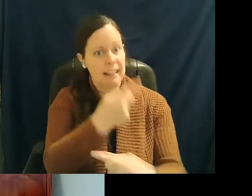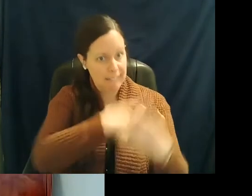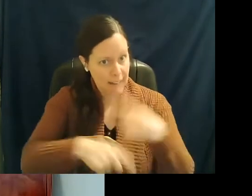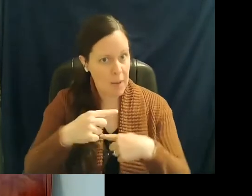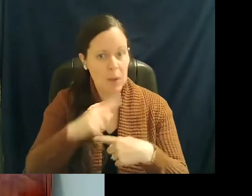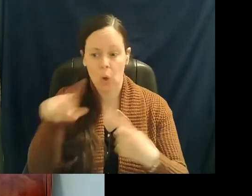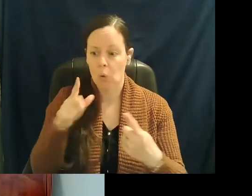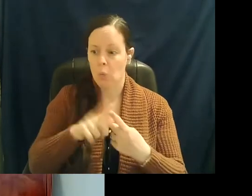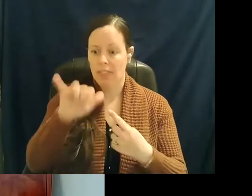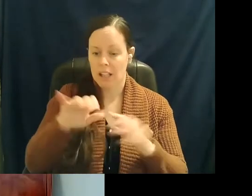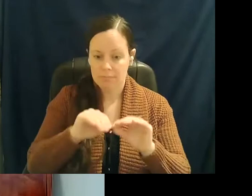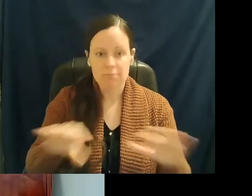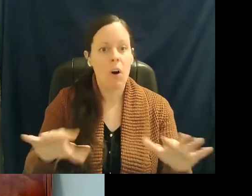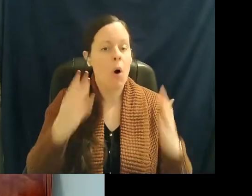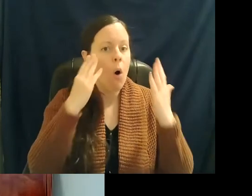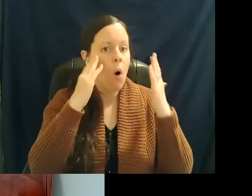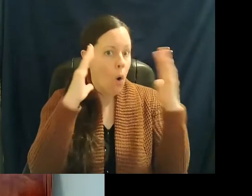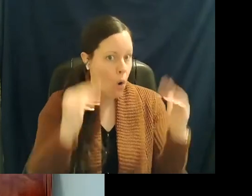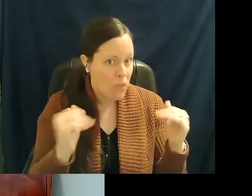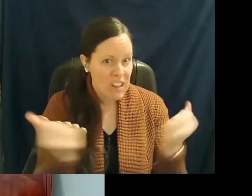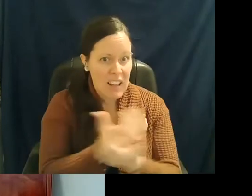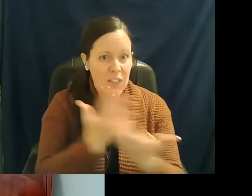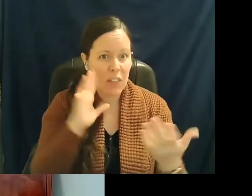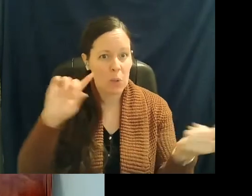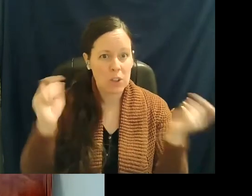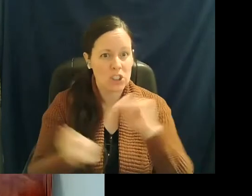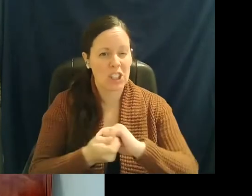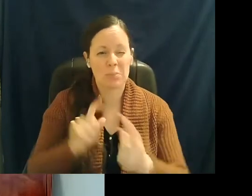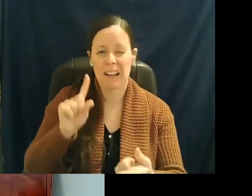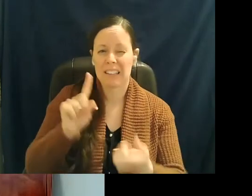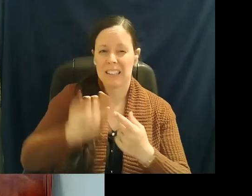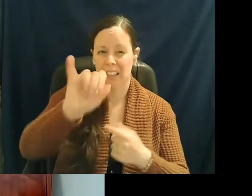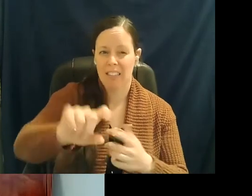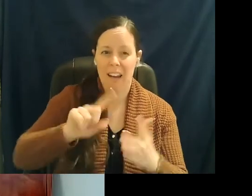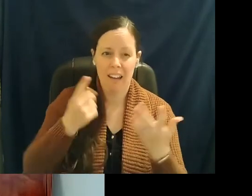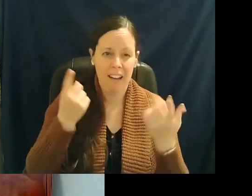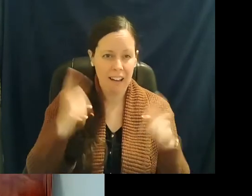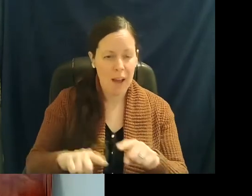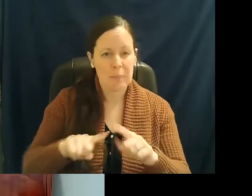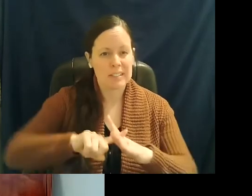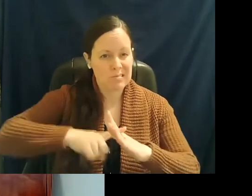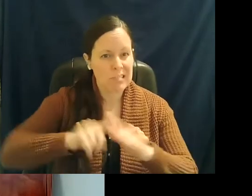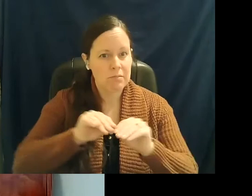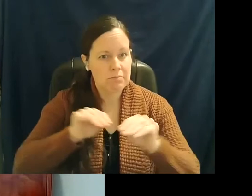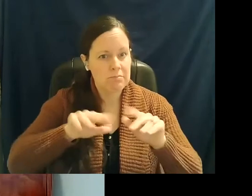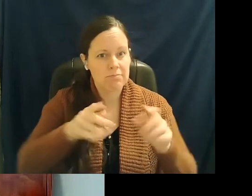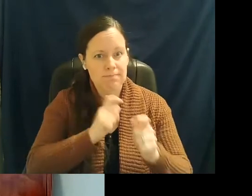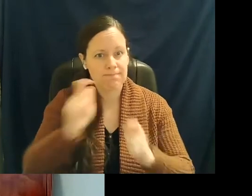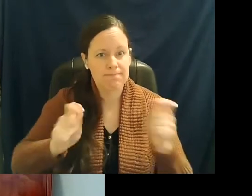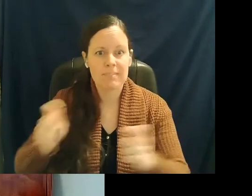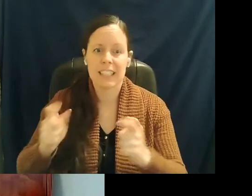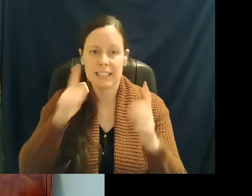hopefully we can turn everything around. But until we get that going, it's all up to us in the community to make responsible decisions,